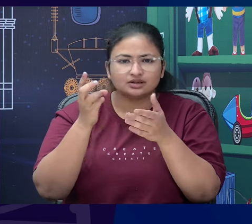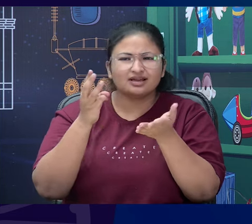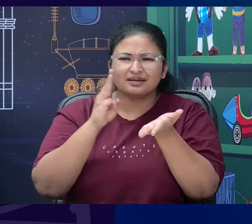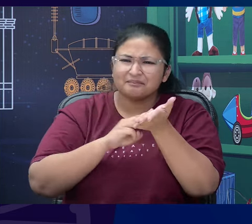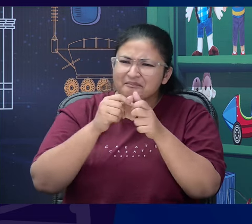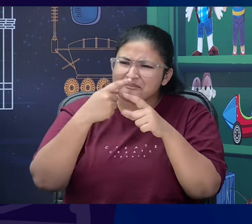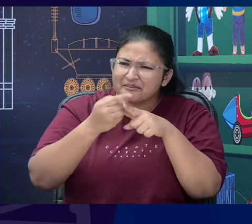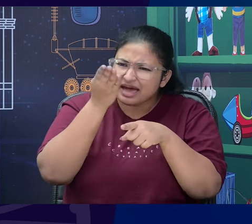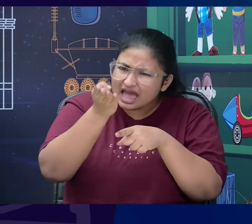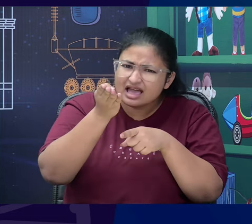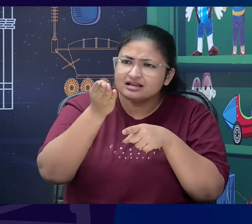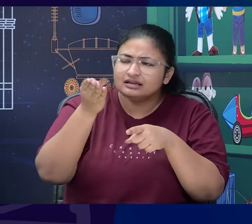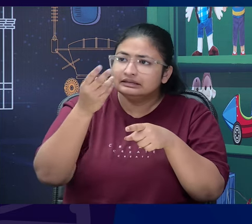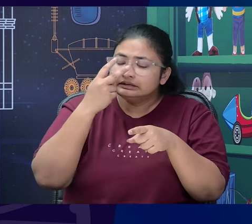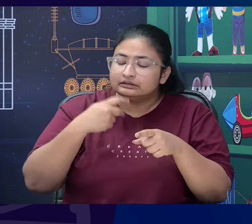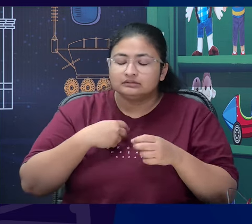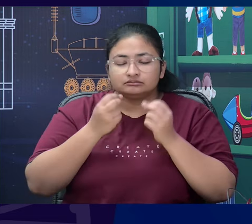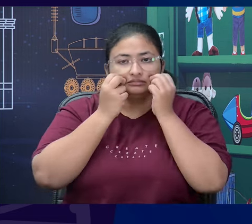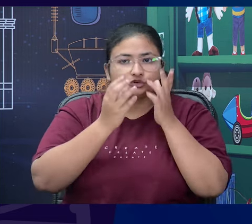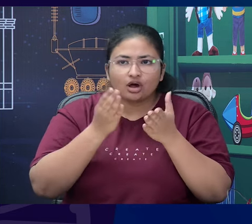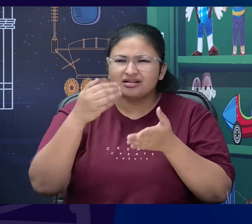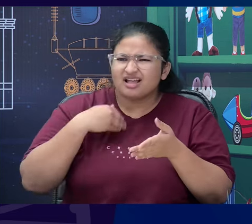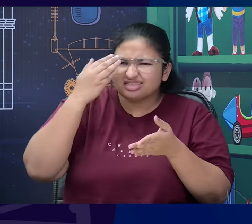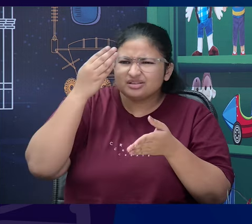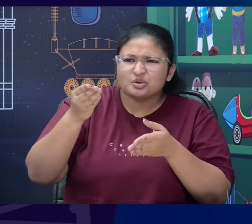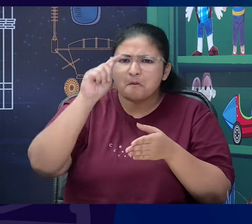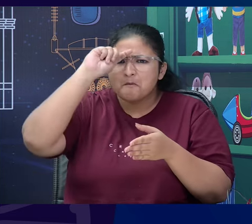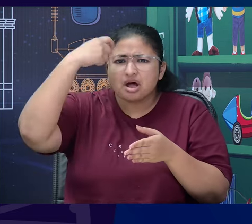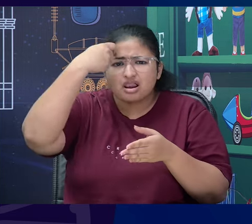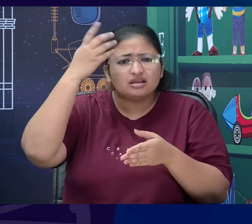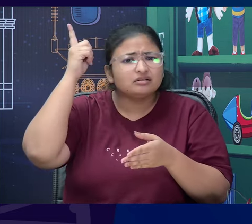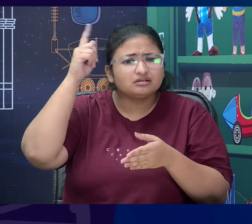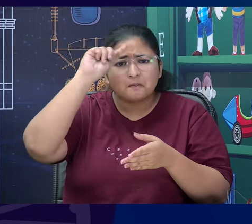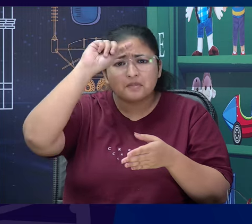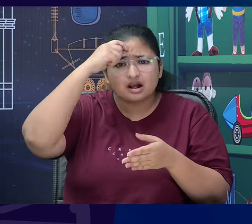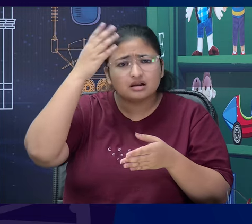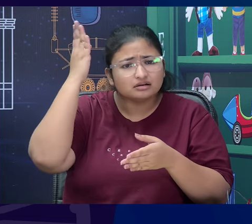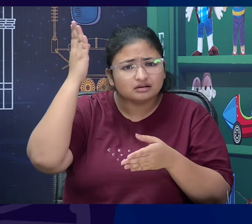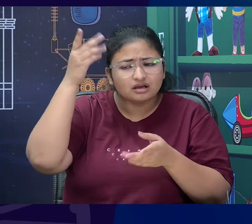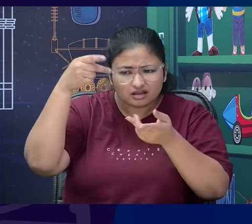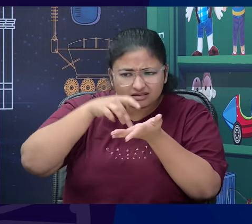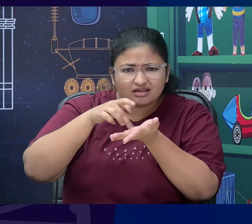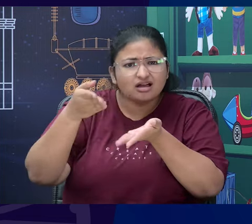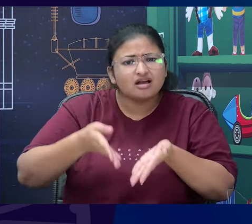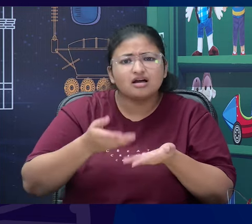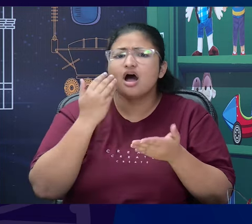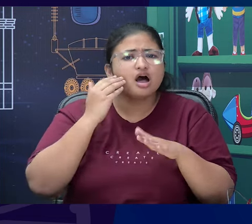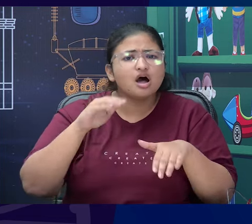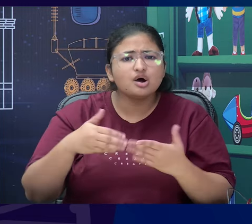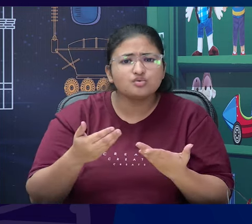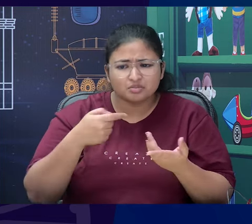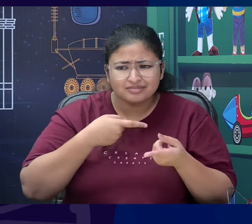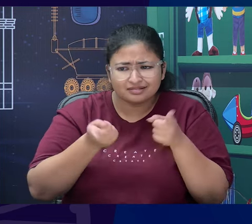Max you gave me quite a start I thought you were in Berlin, but what are you doing here in my